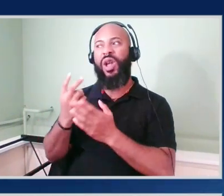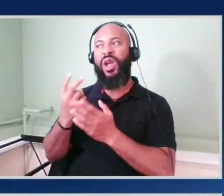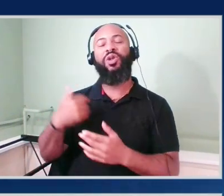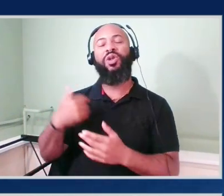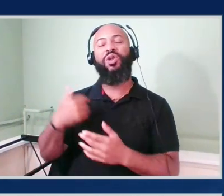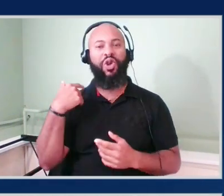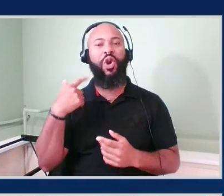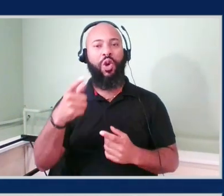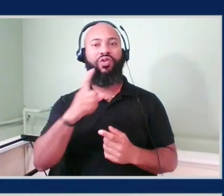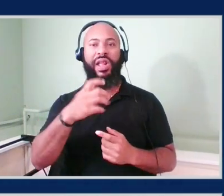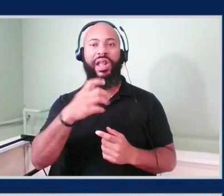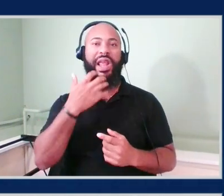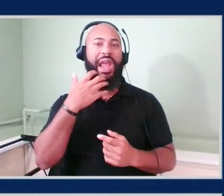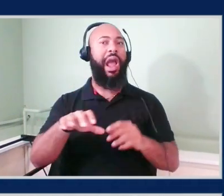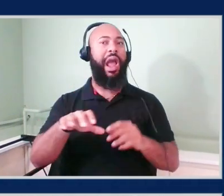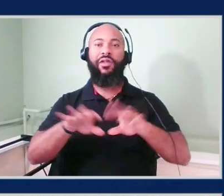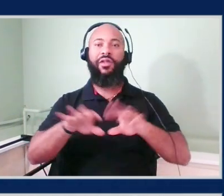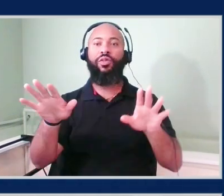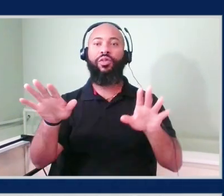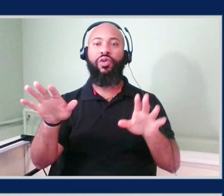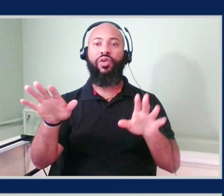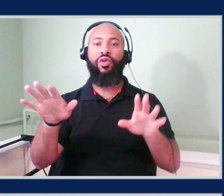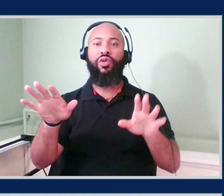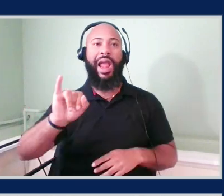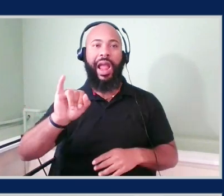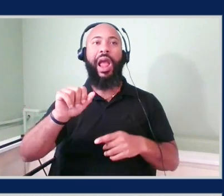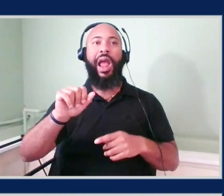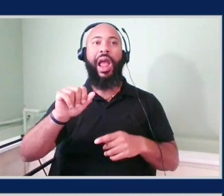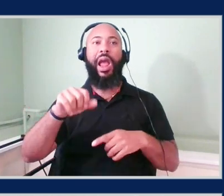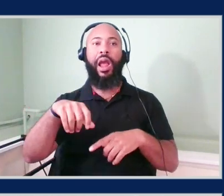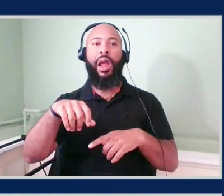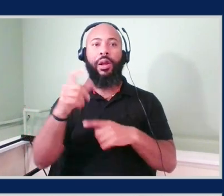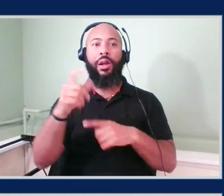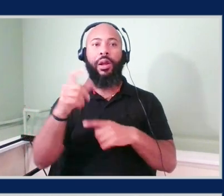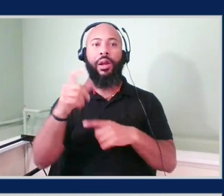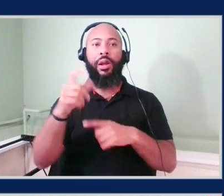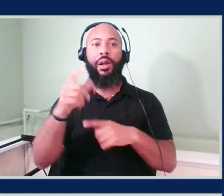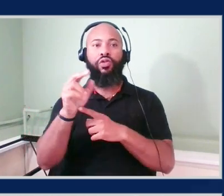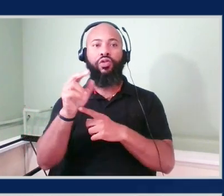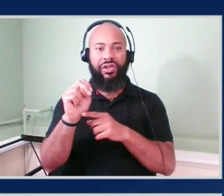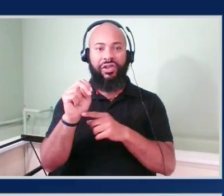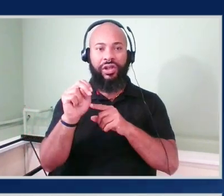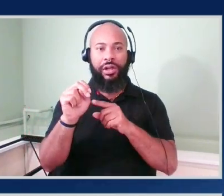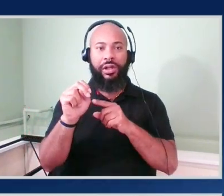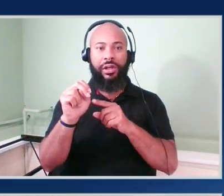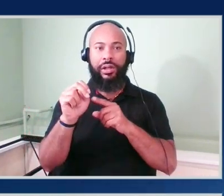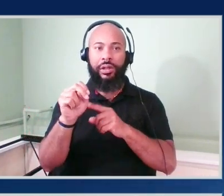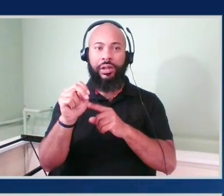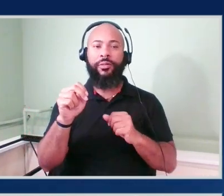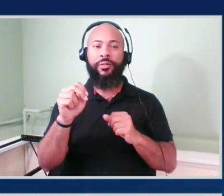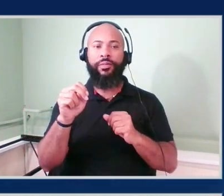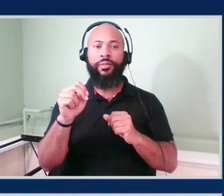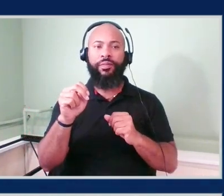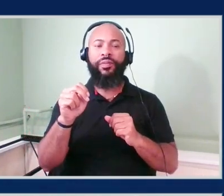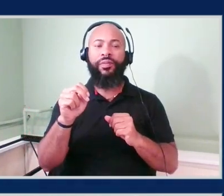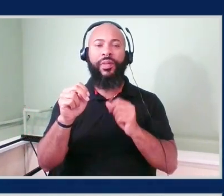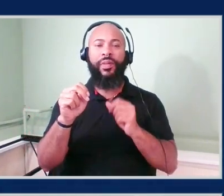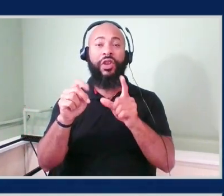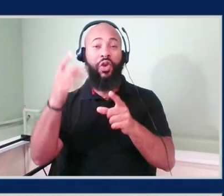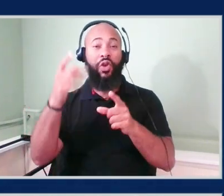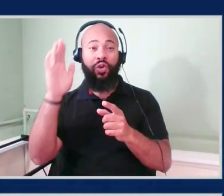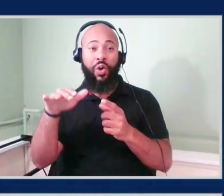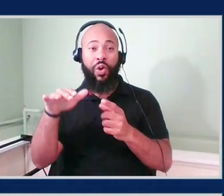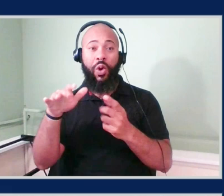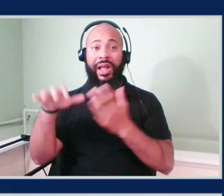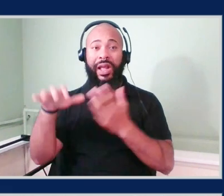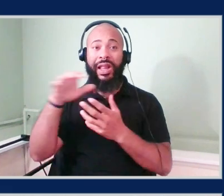AI practitioner foundational or foundation certification. So you know about cloud practitioner? Yes. Now there's an AI